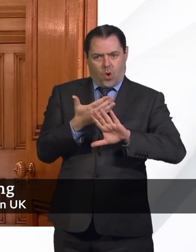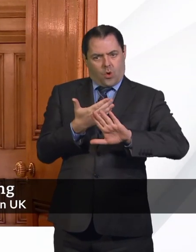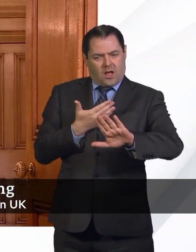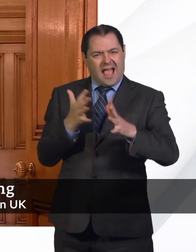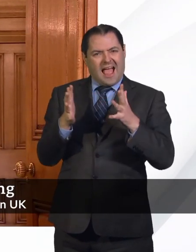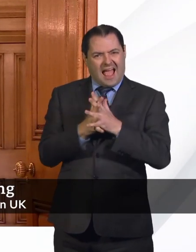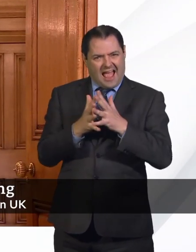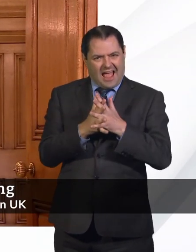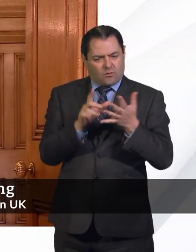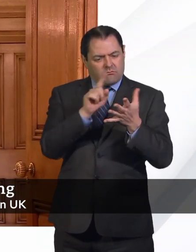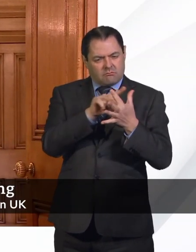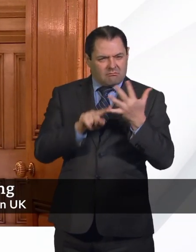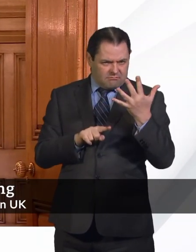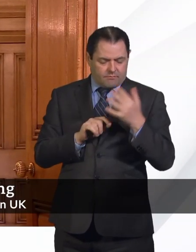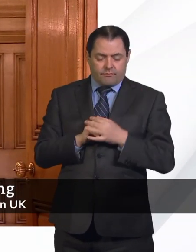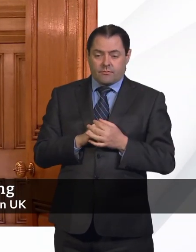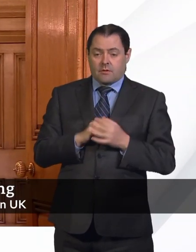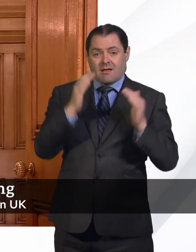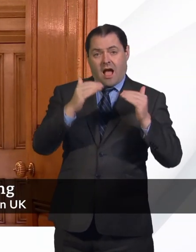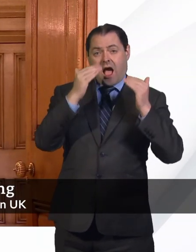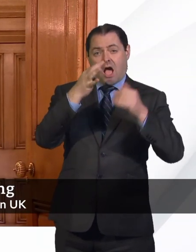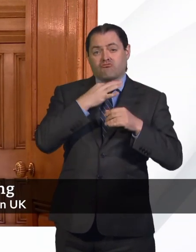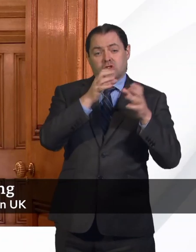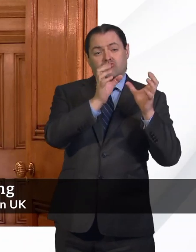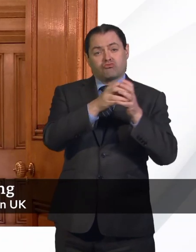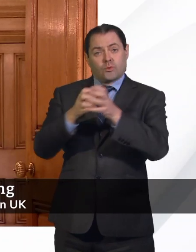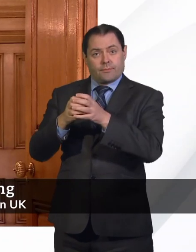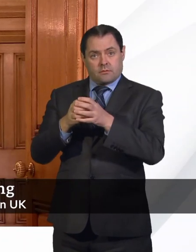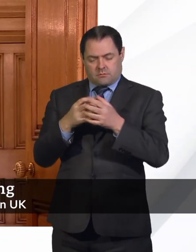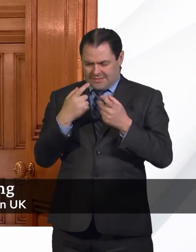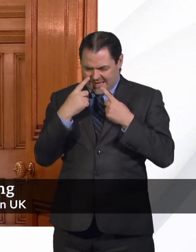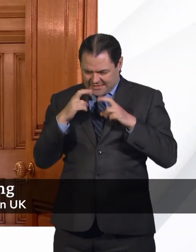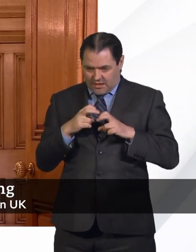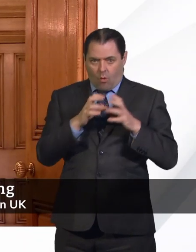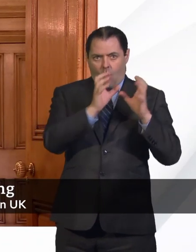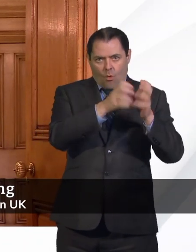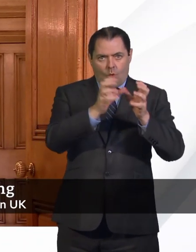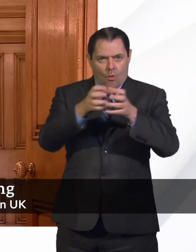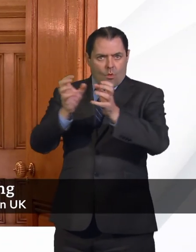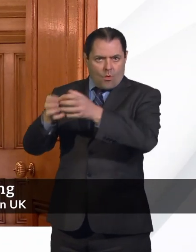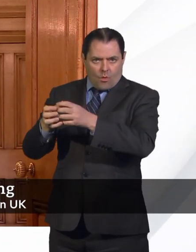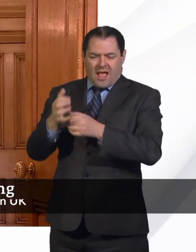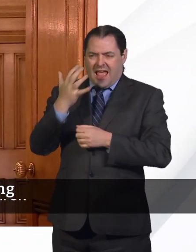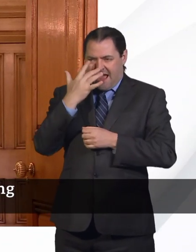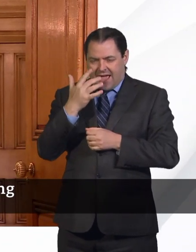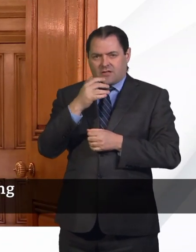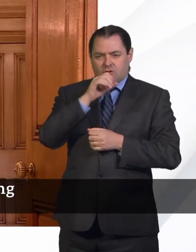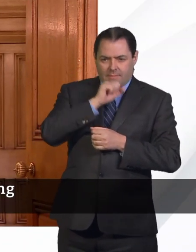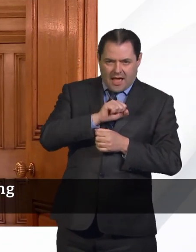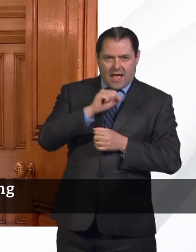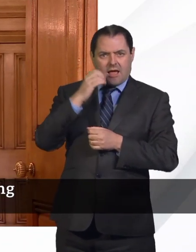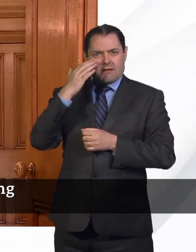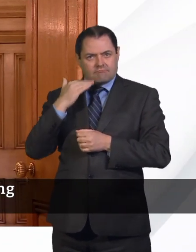of the different high risk categories that the data demonstrate, it's really important that people